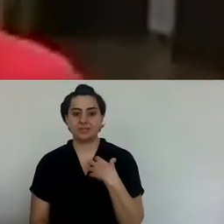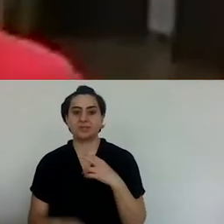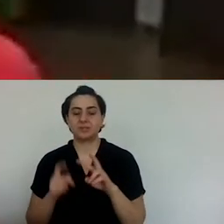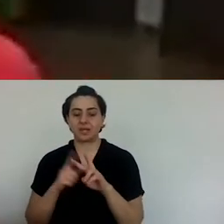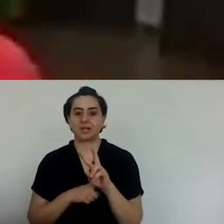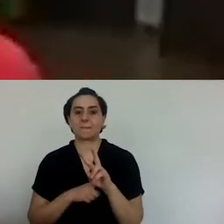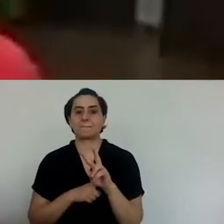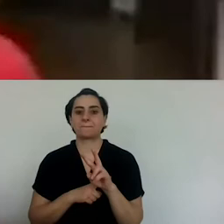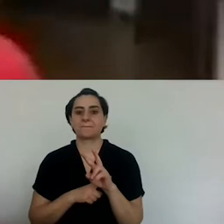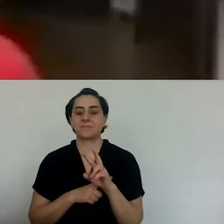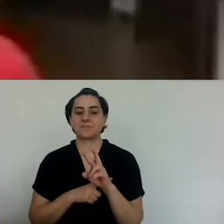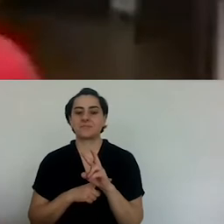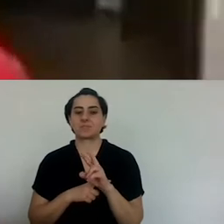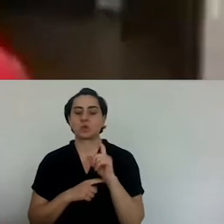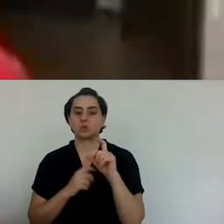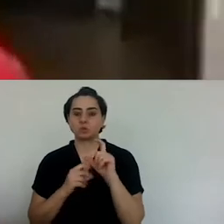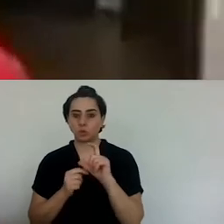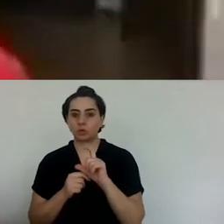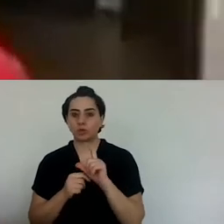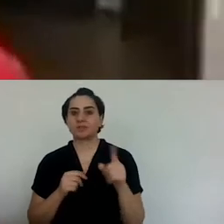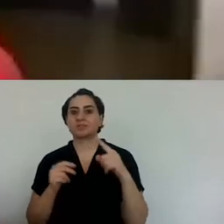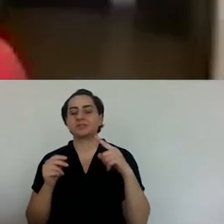The mother, my mother,